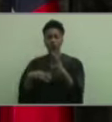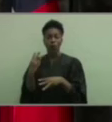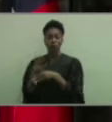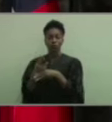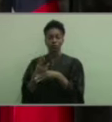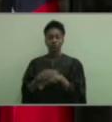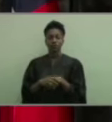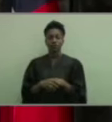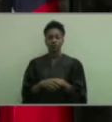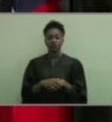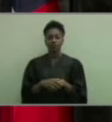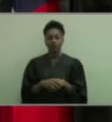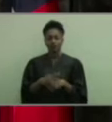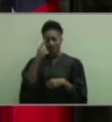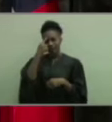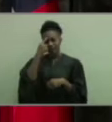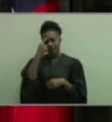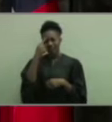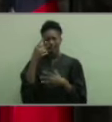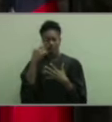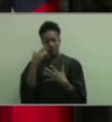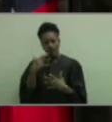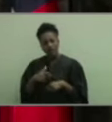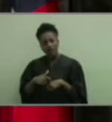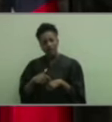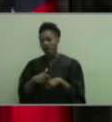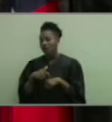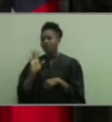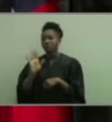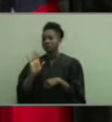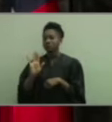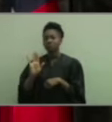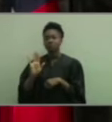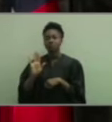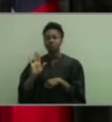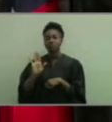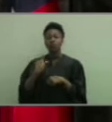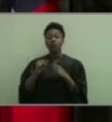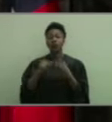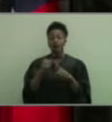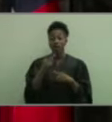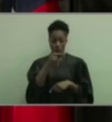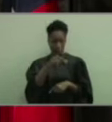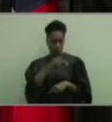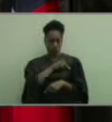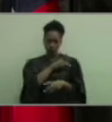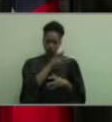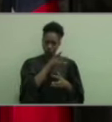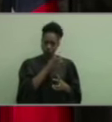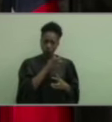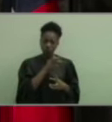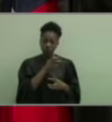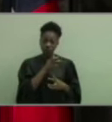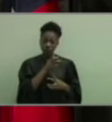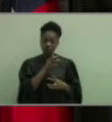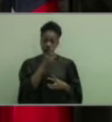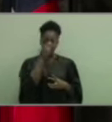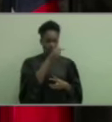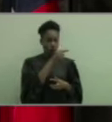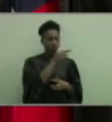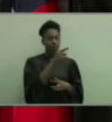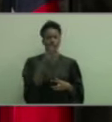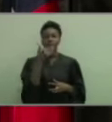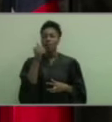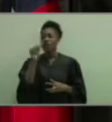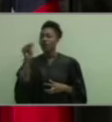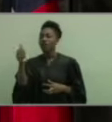I urge you not to think of this as a sad time, but rather as a time for when we put aside our own personal desires for the greater good. A